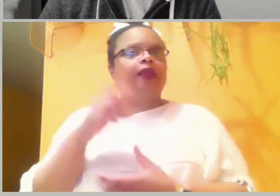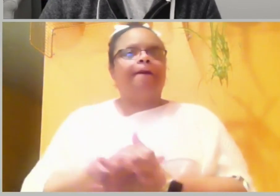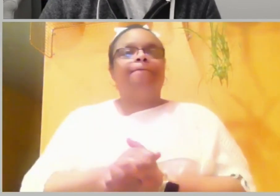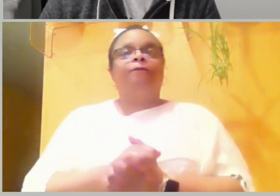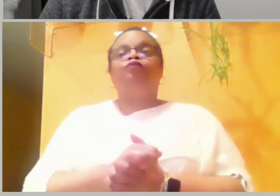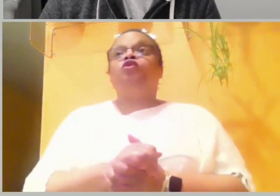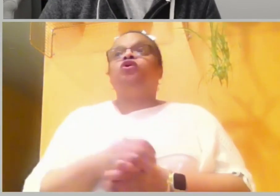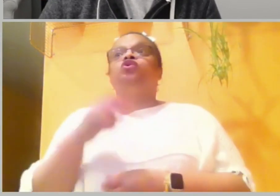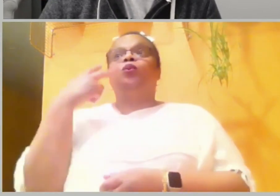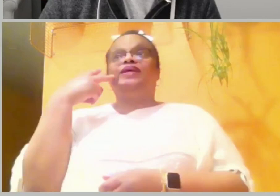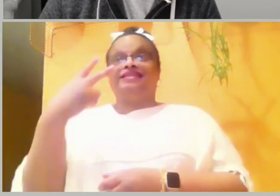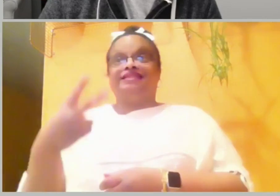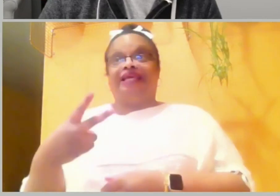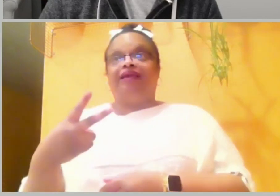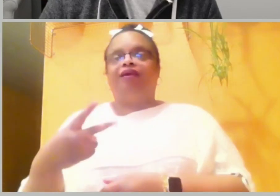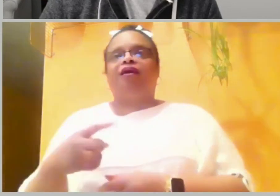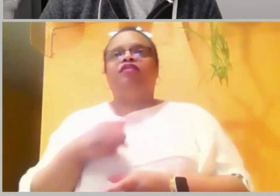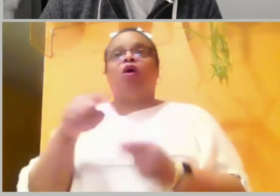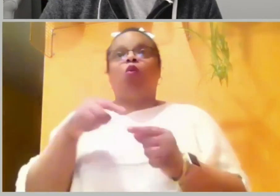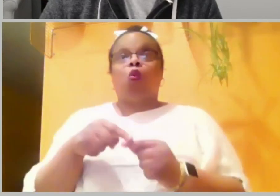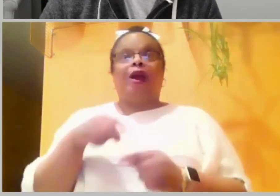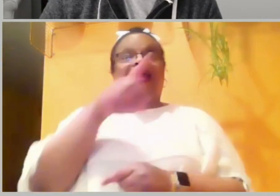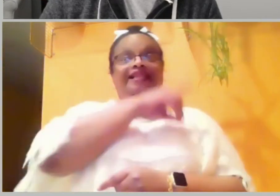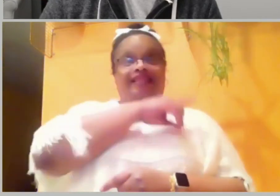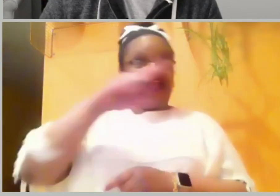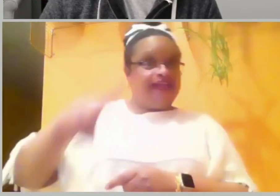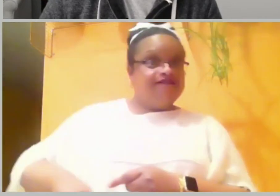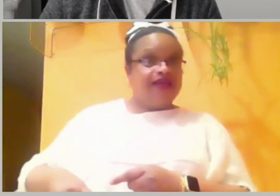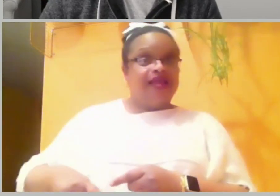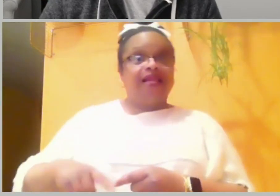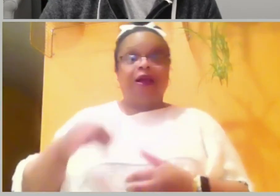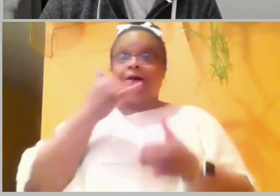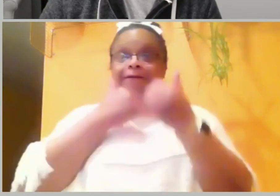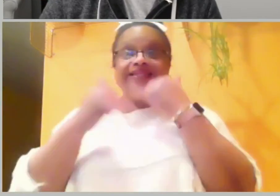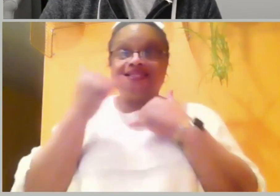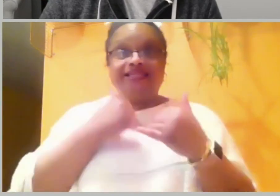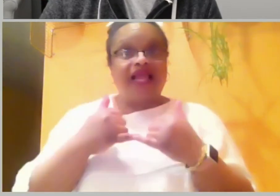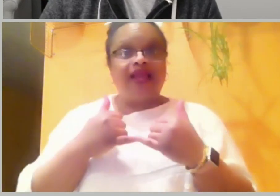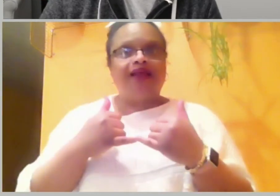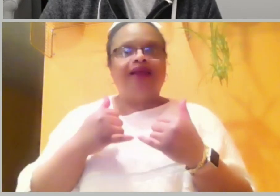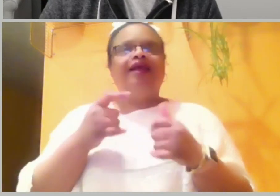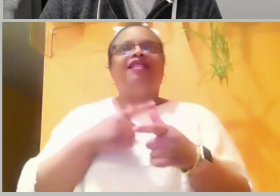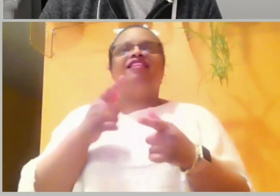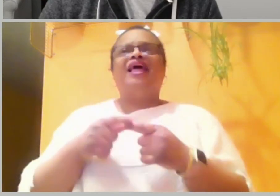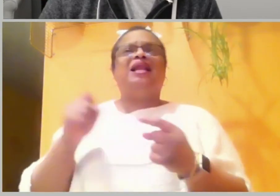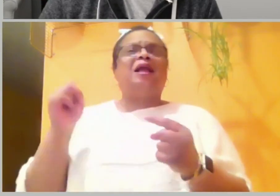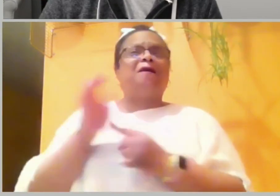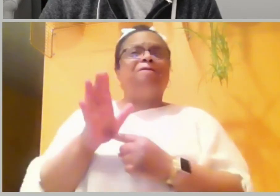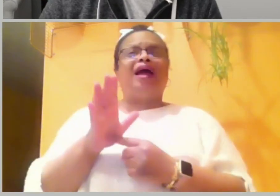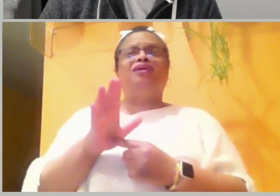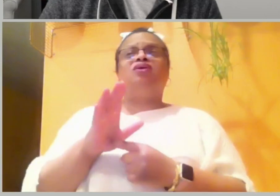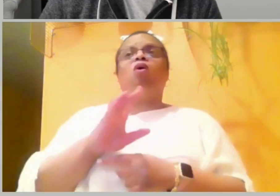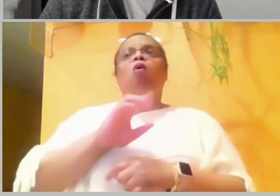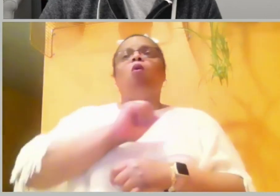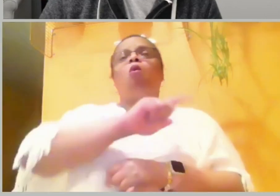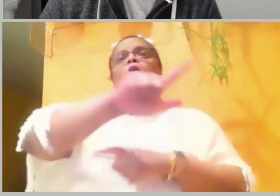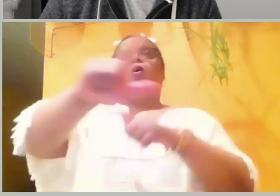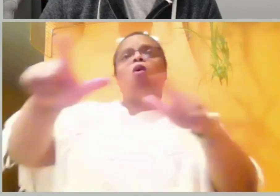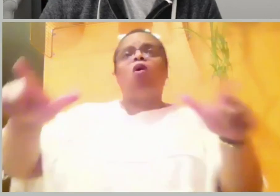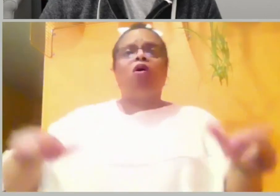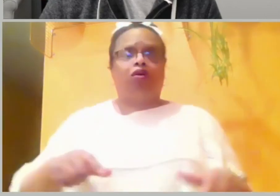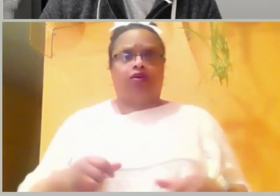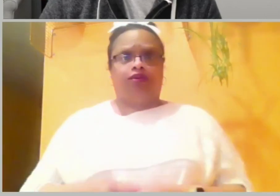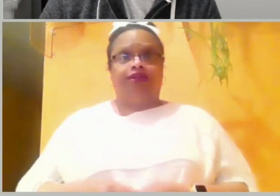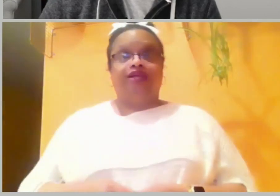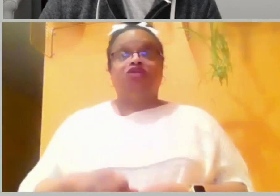-making comes into full view when he lusts after Bathsheba in chapter 11. A great lesson for all of us to guard